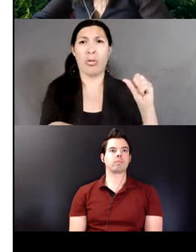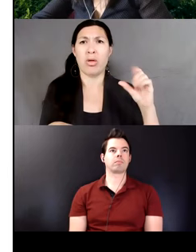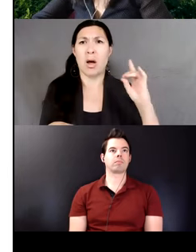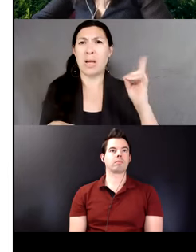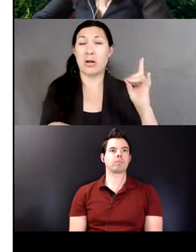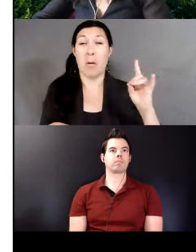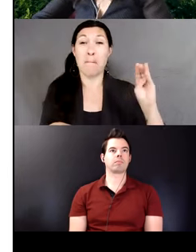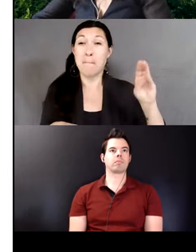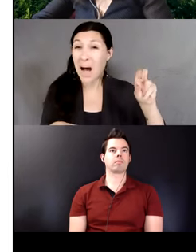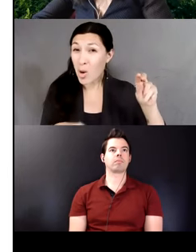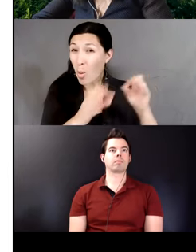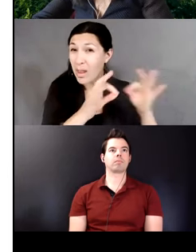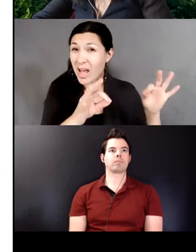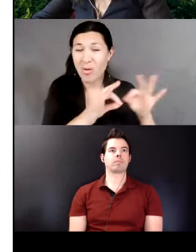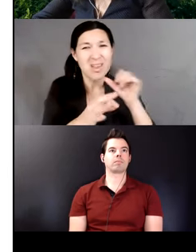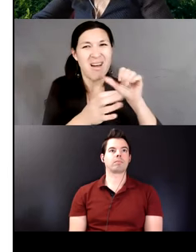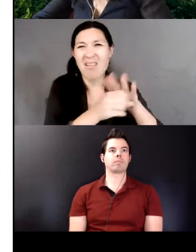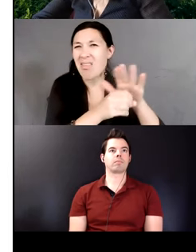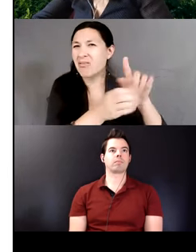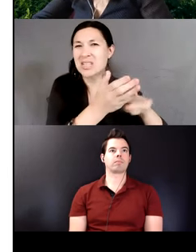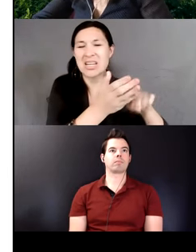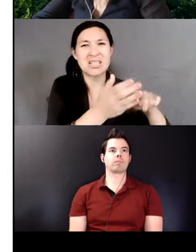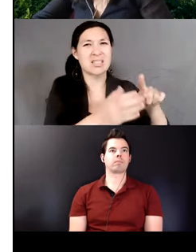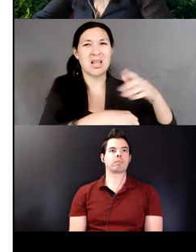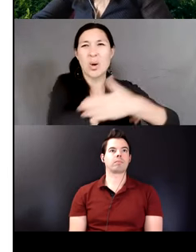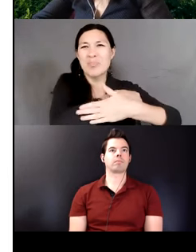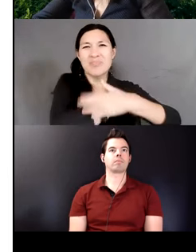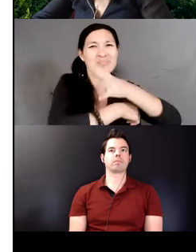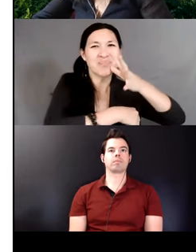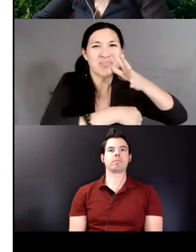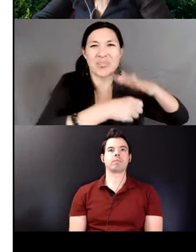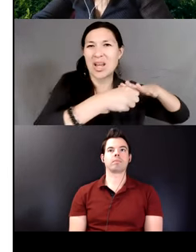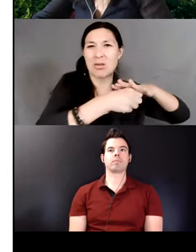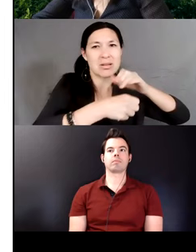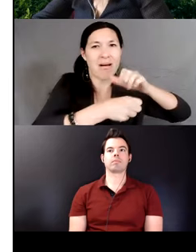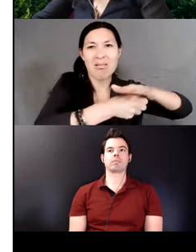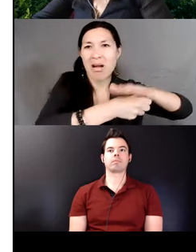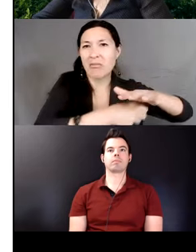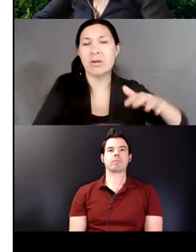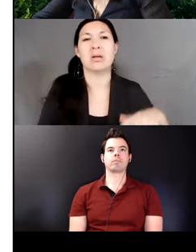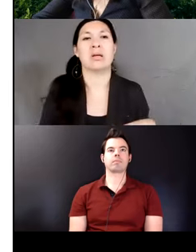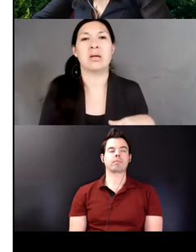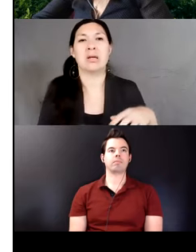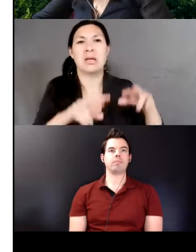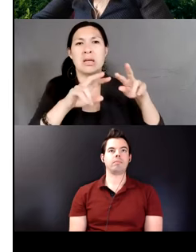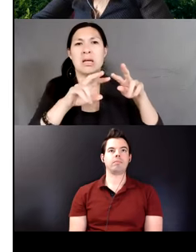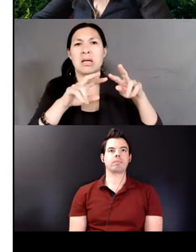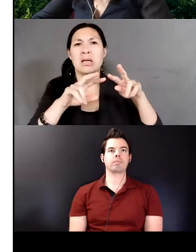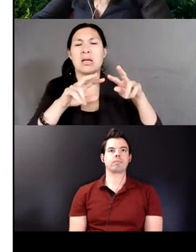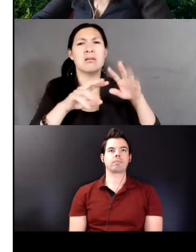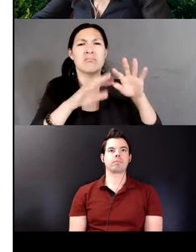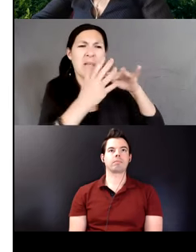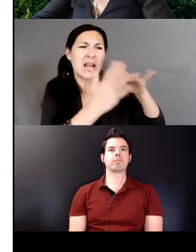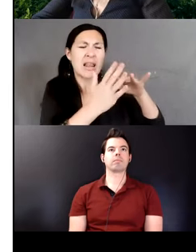monolinguals in rural areas while analyzing how people speak in their day-to-day life.